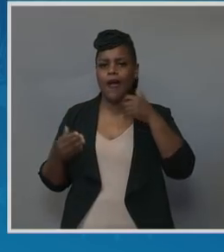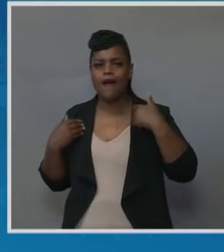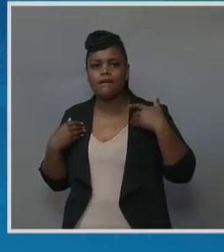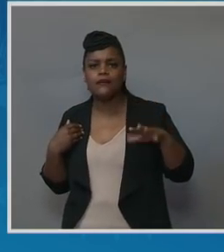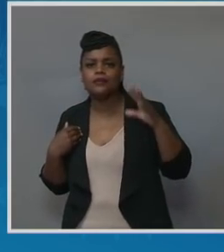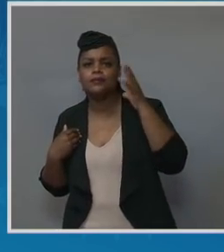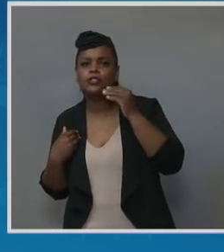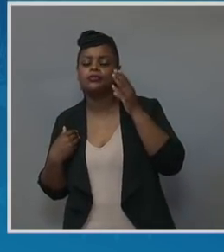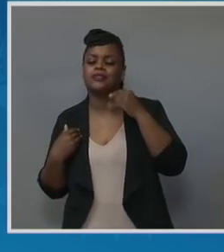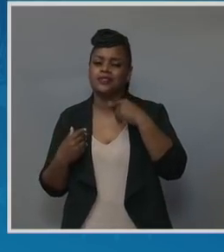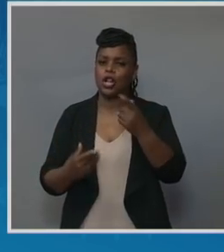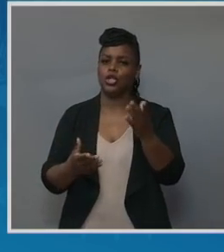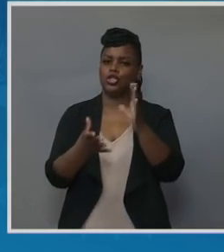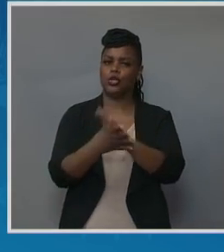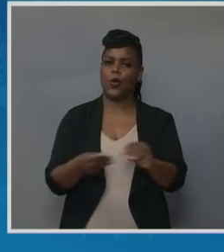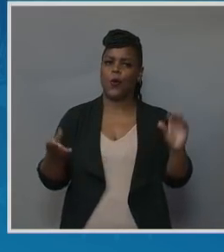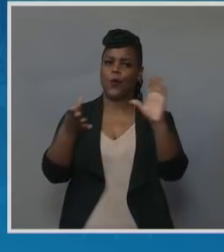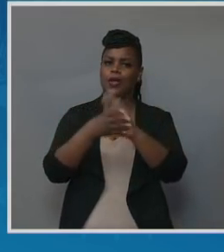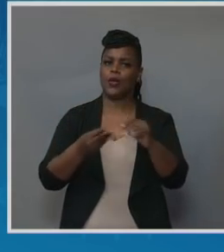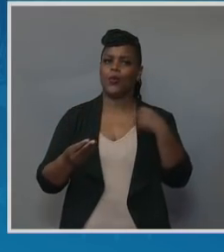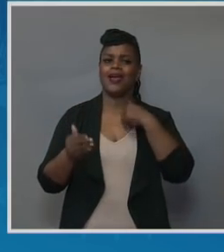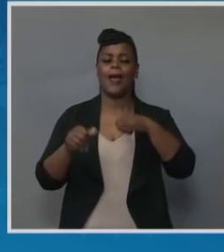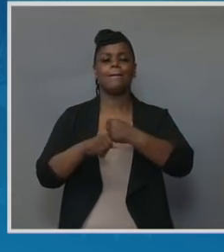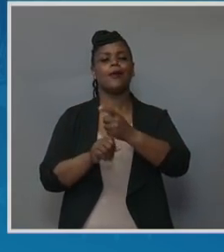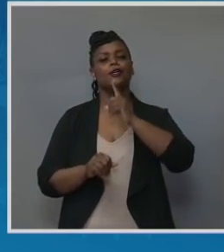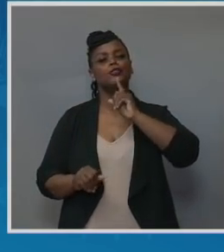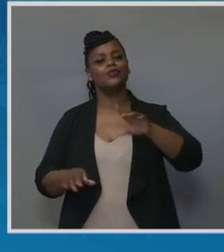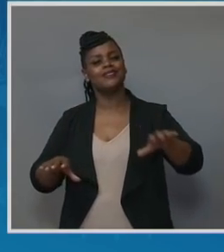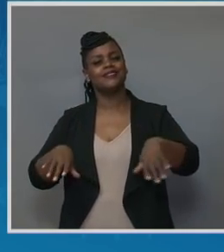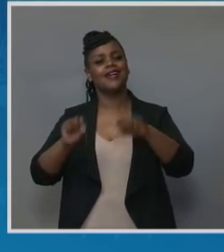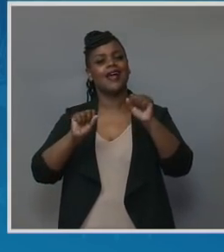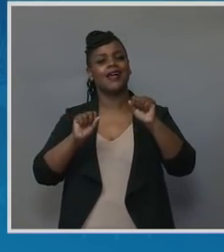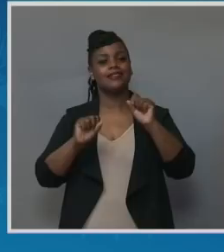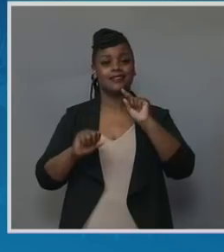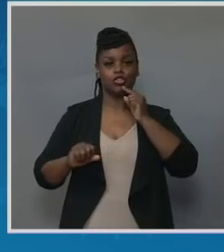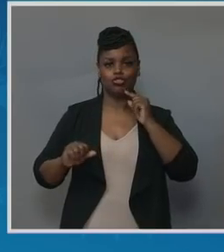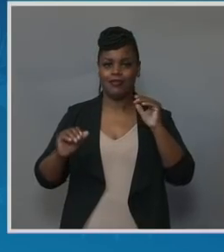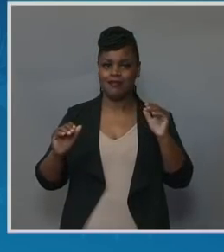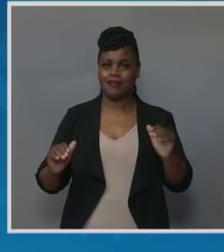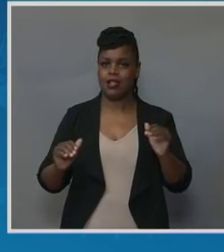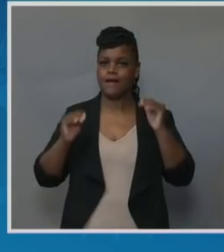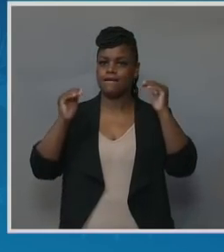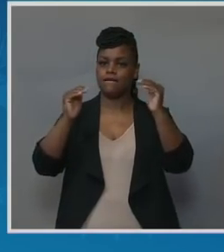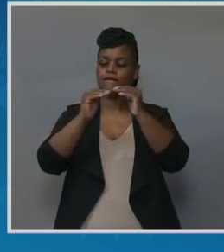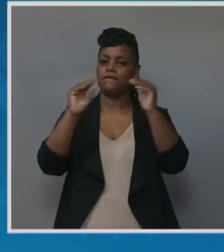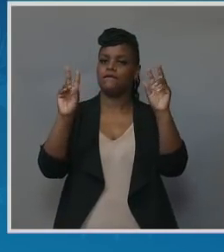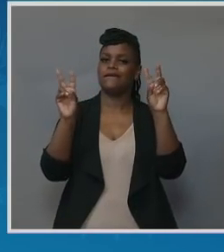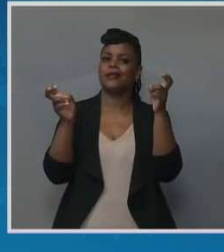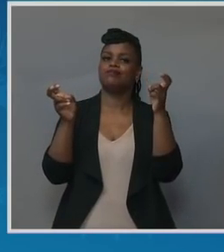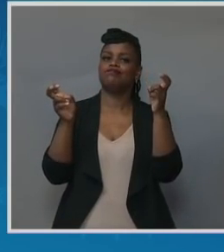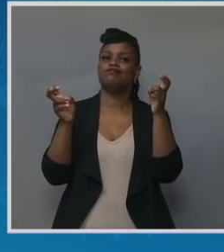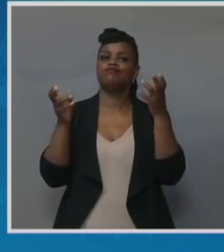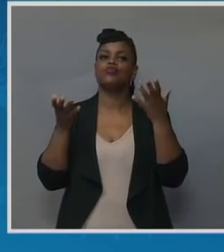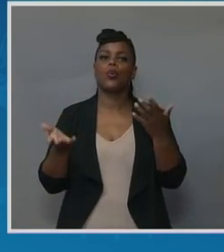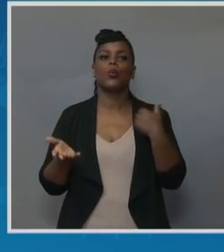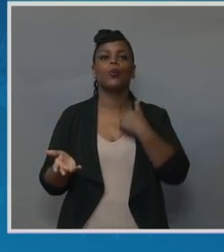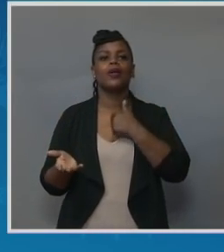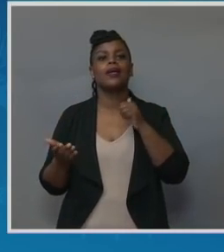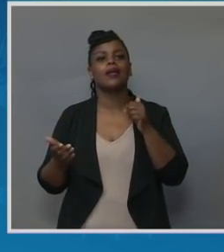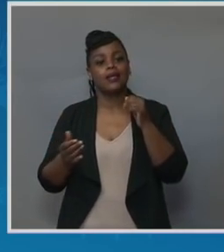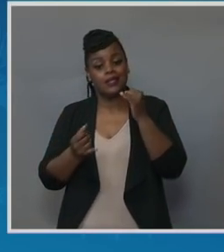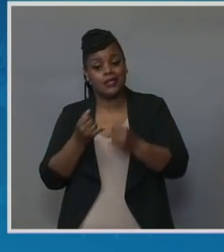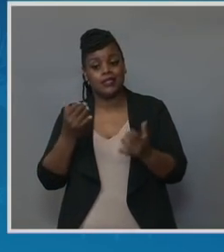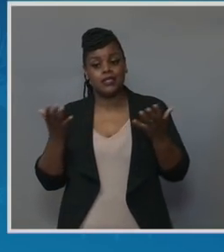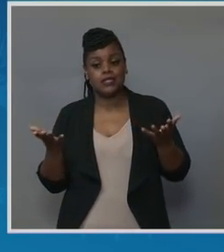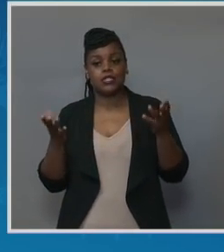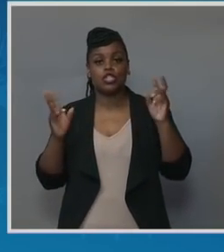that we can make sure that we take seriously this issue. We elevate it in a way that ultimately we end this issue of black maternal